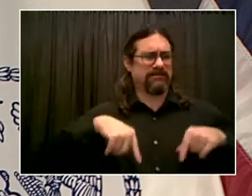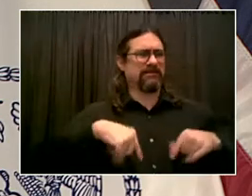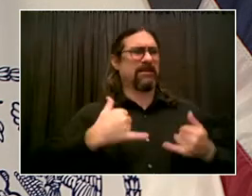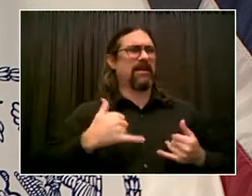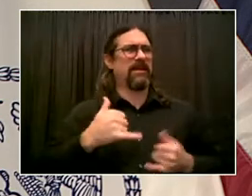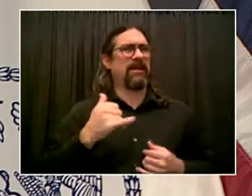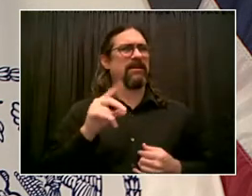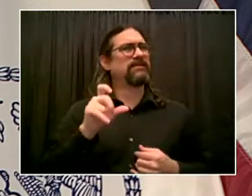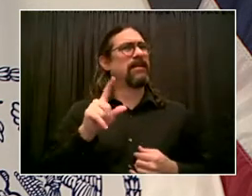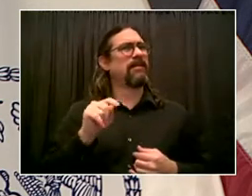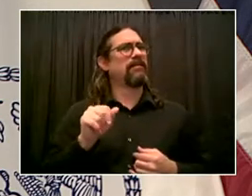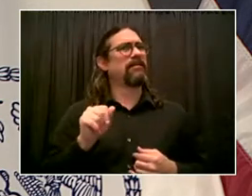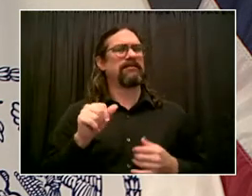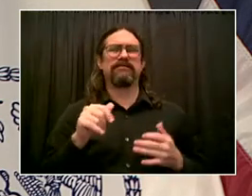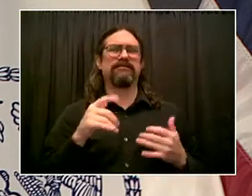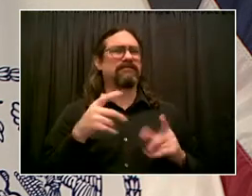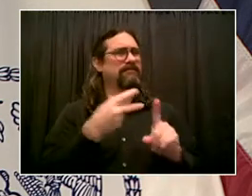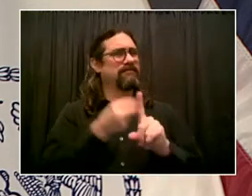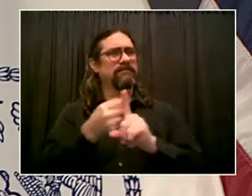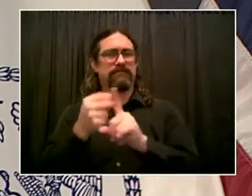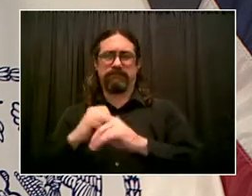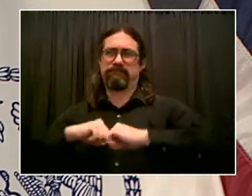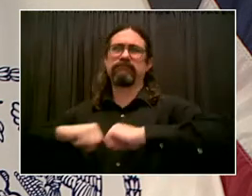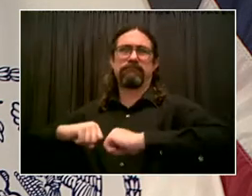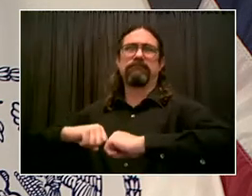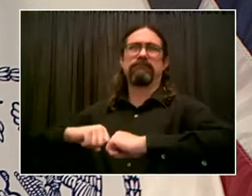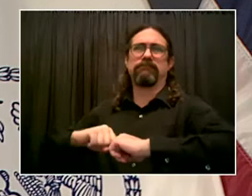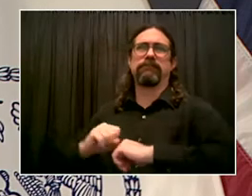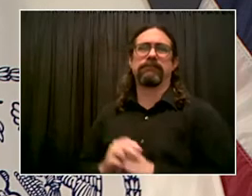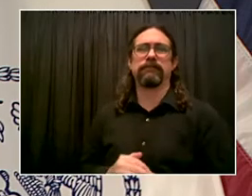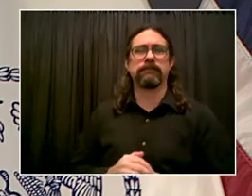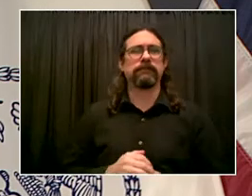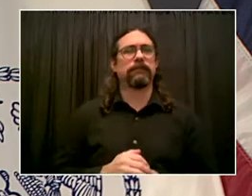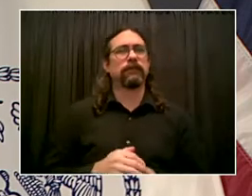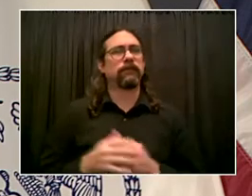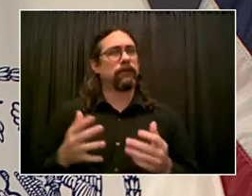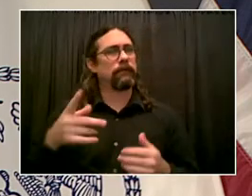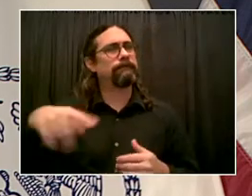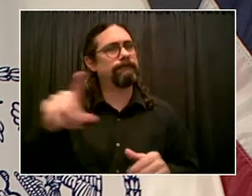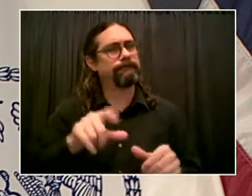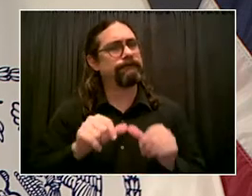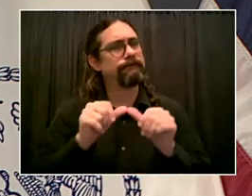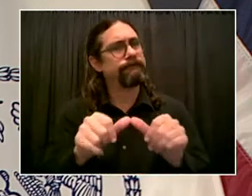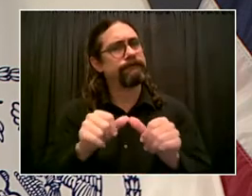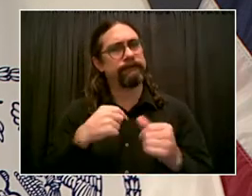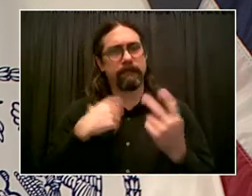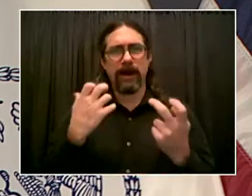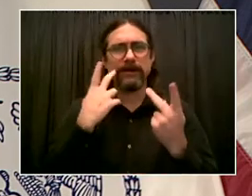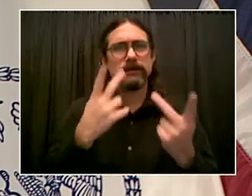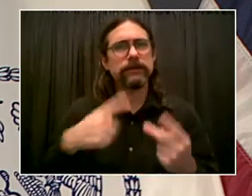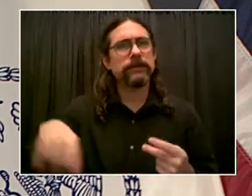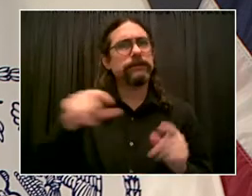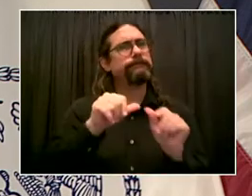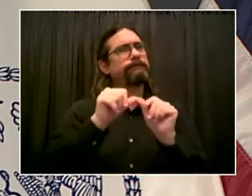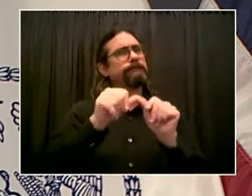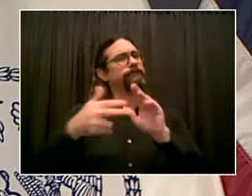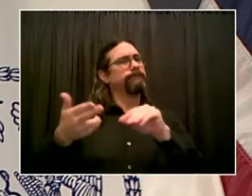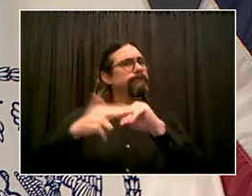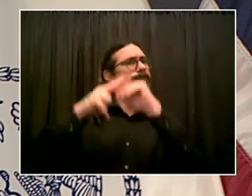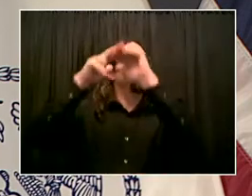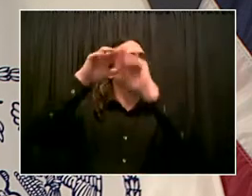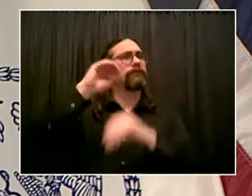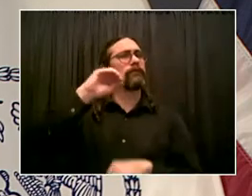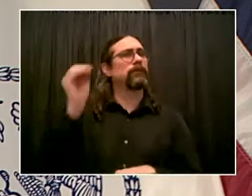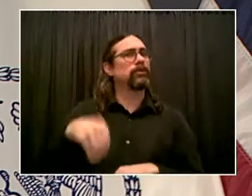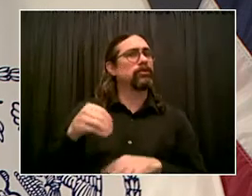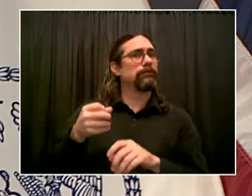We're going to, of course, be talking about other tools as well. In a moment, you'll hear from Dr. Choksi. We're going to